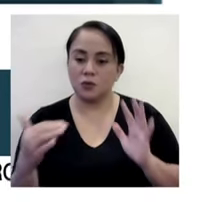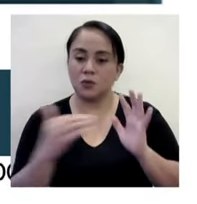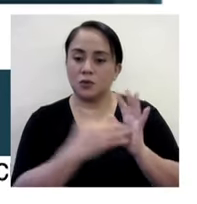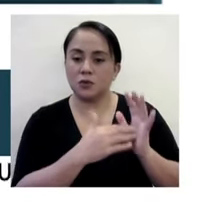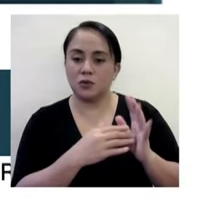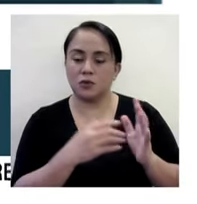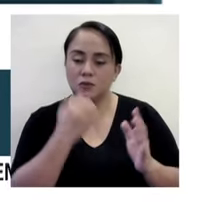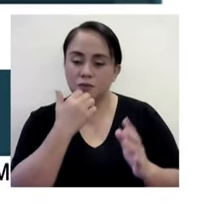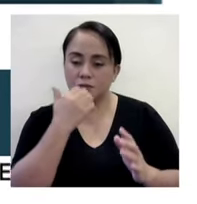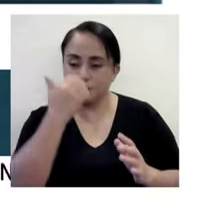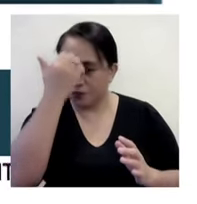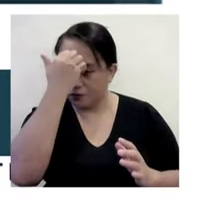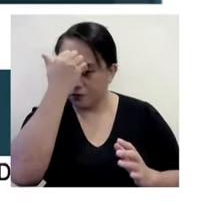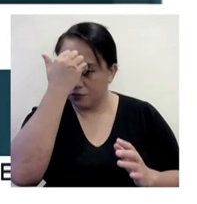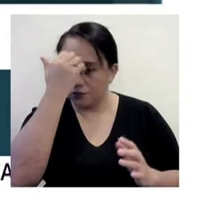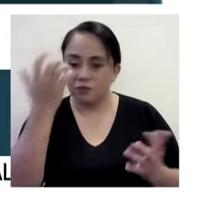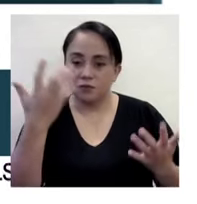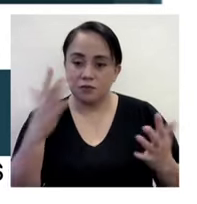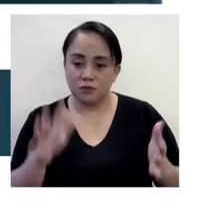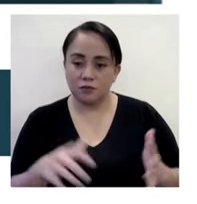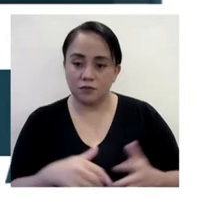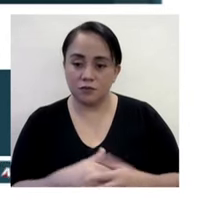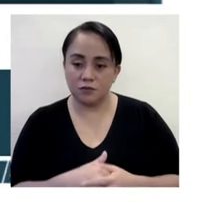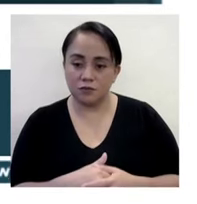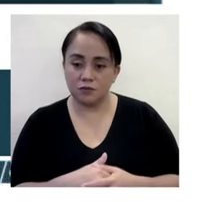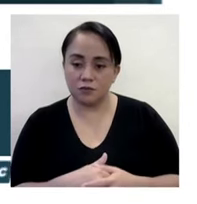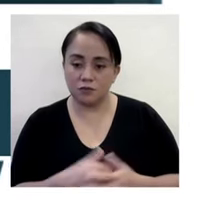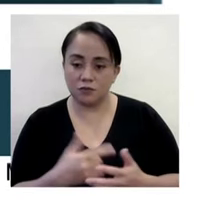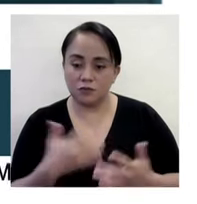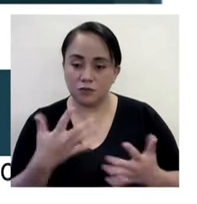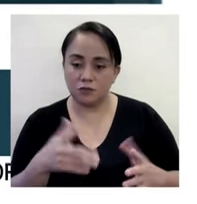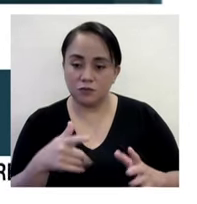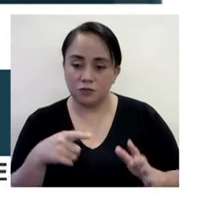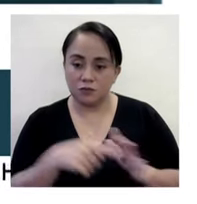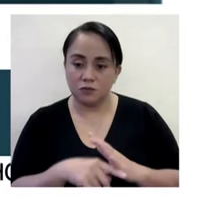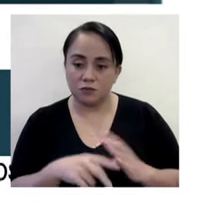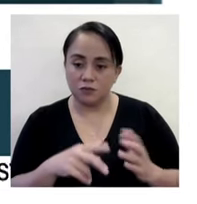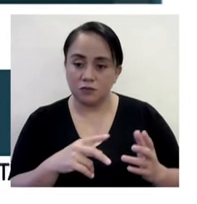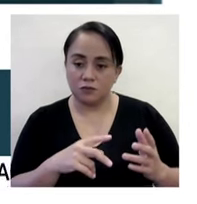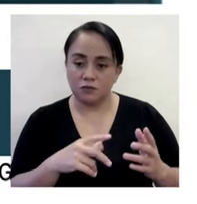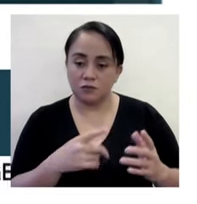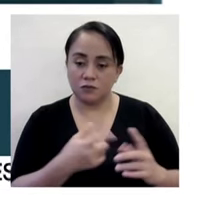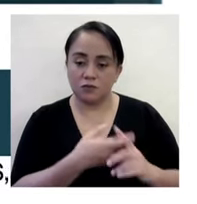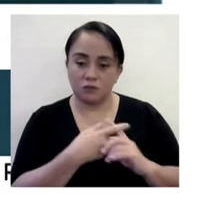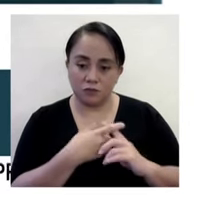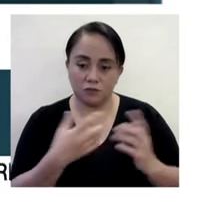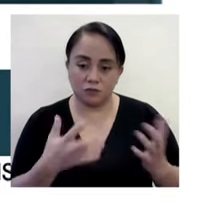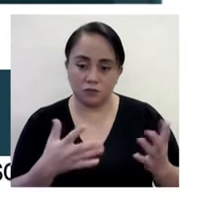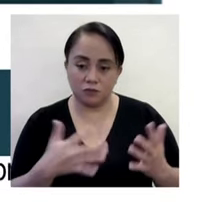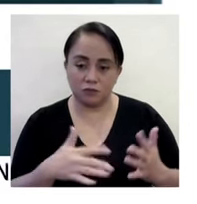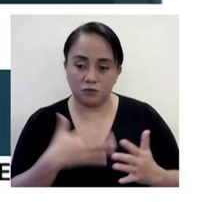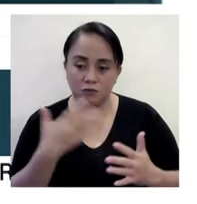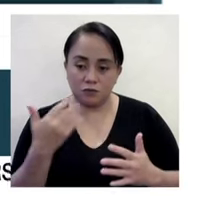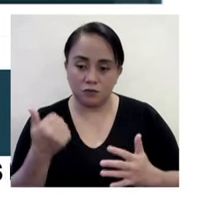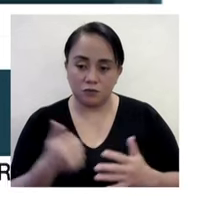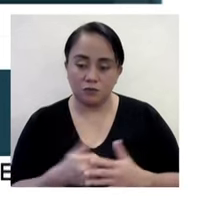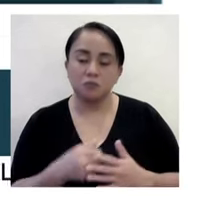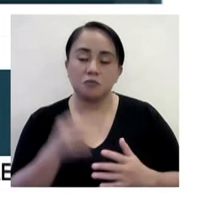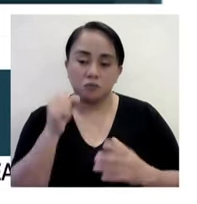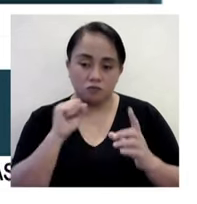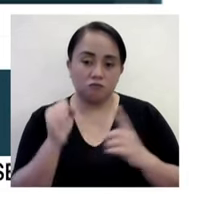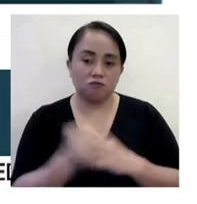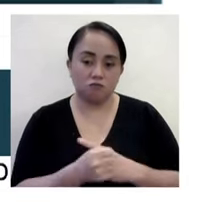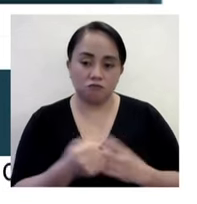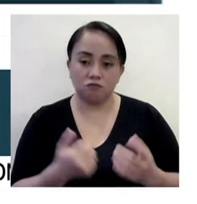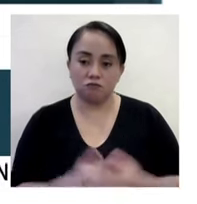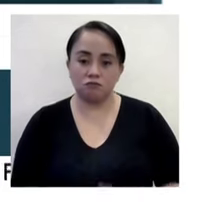the Hamas. Yeah. And her partner was killed while she was taken hostage. So that has been the situation since October